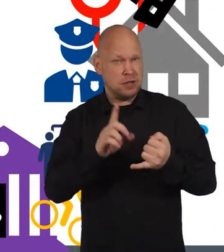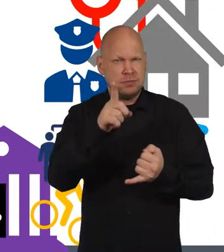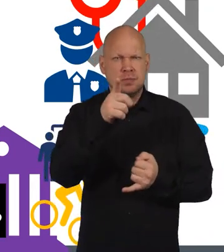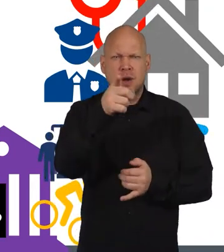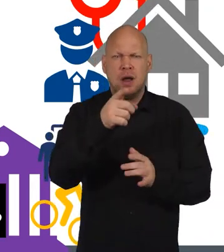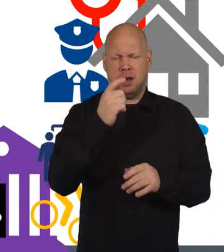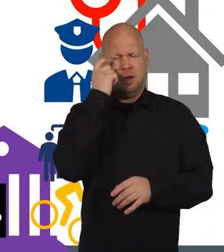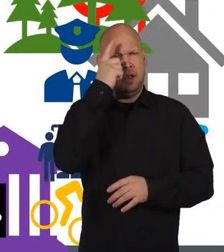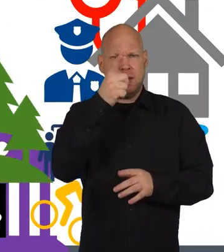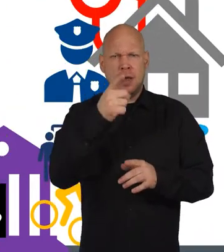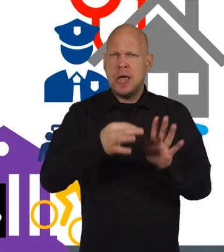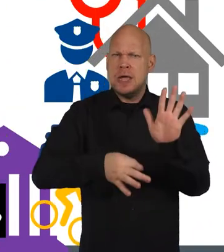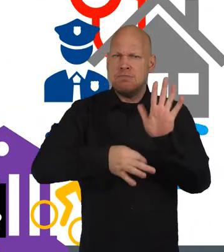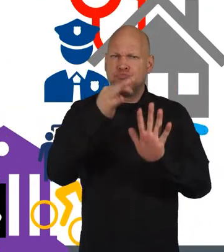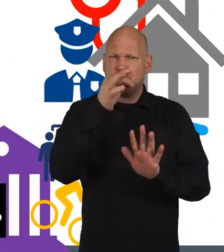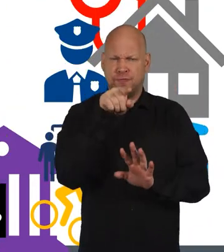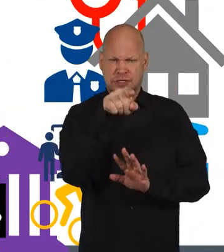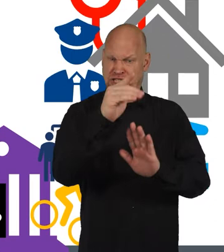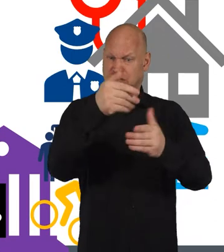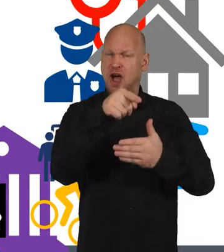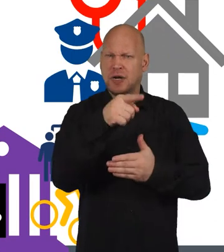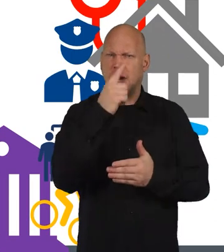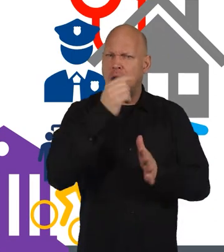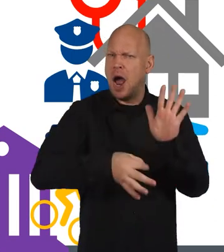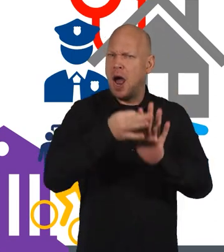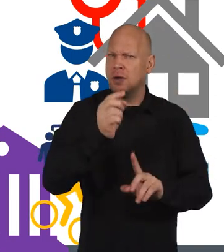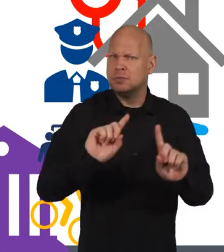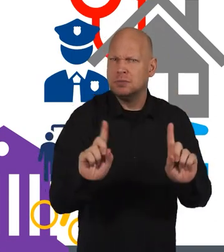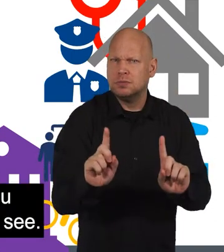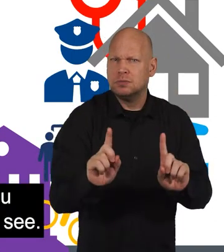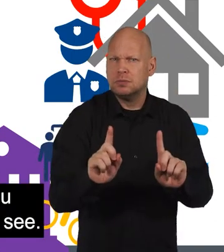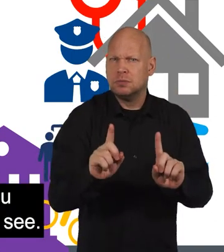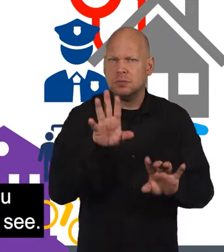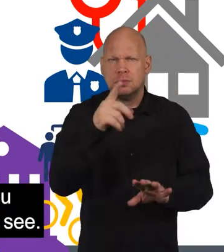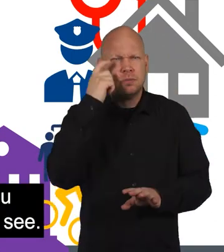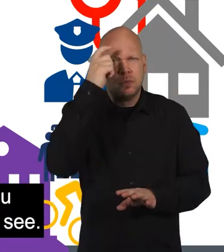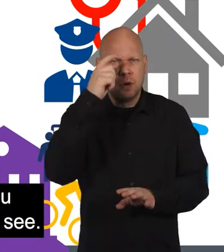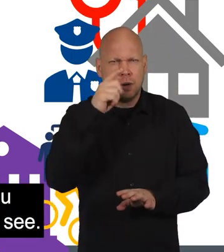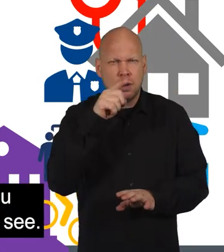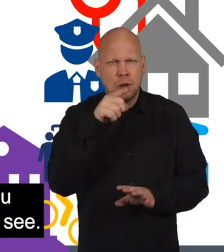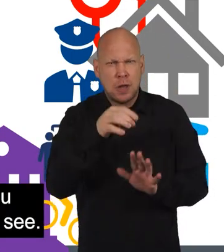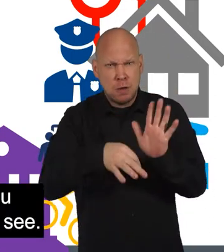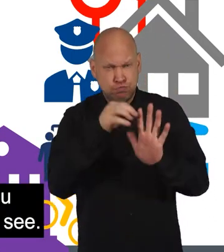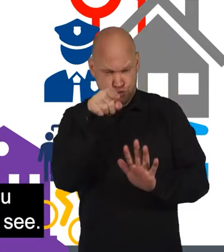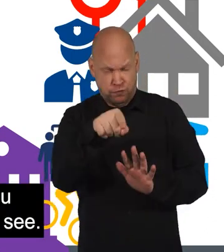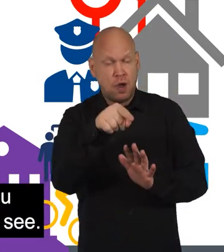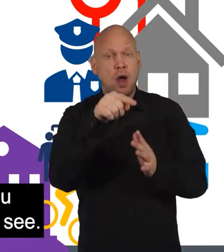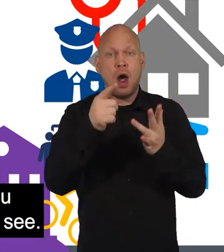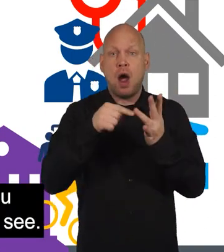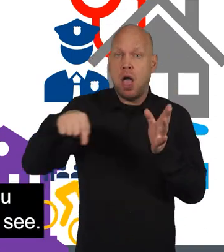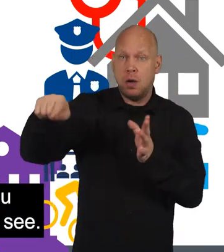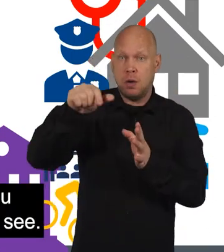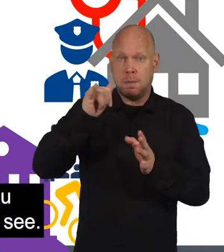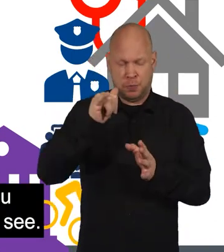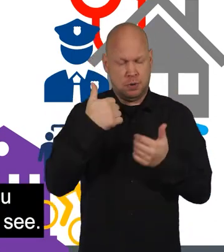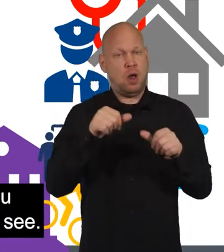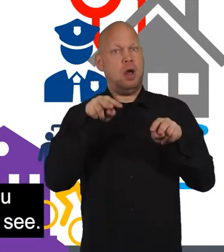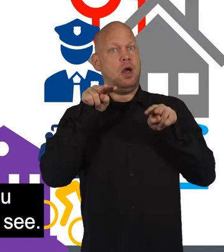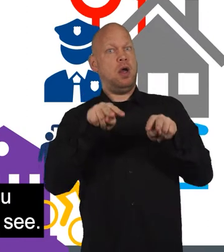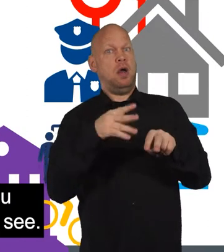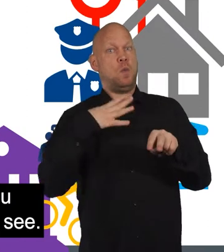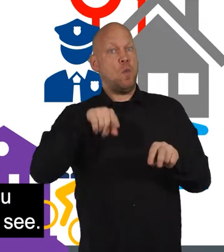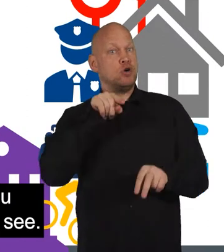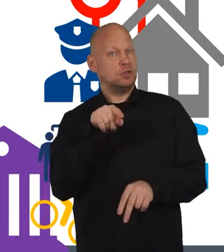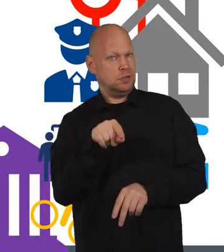Finally, what improvements would you like to see to these services? Try to think about what improvements you and others in your